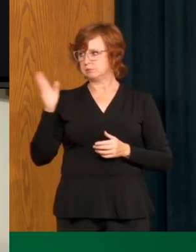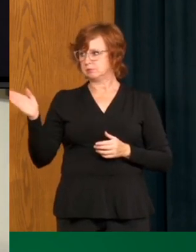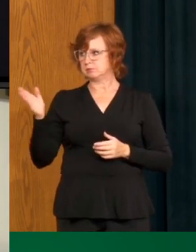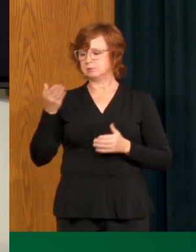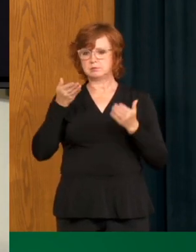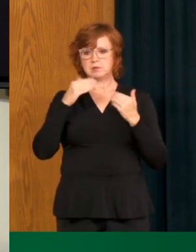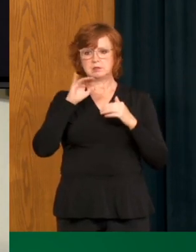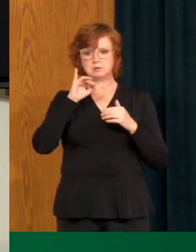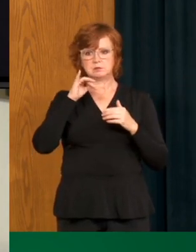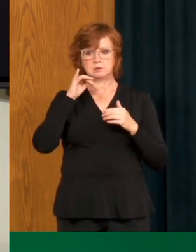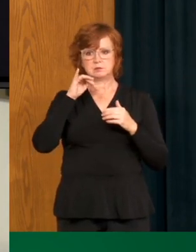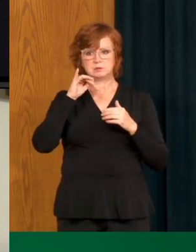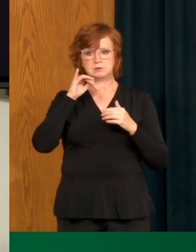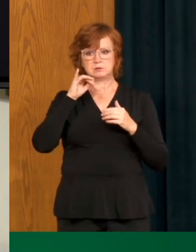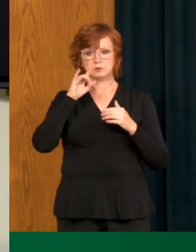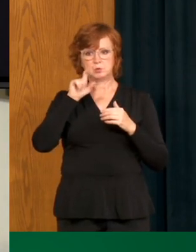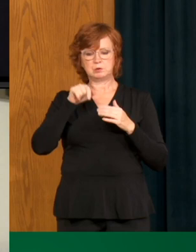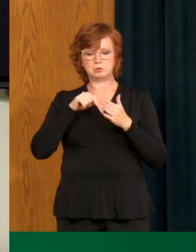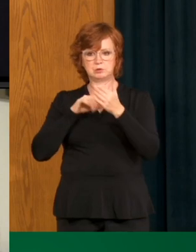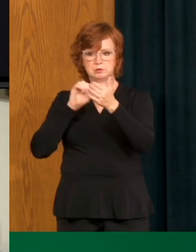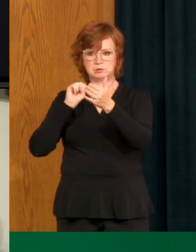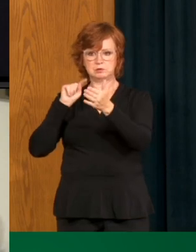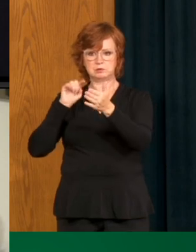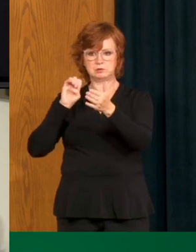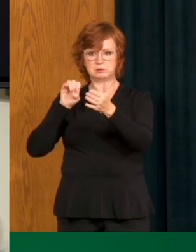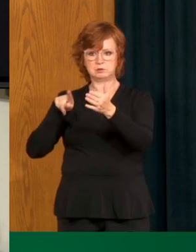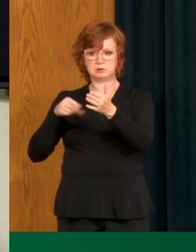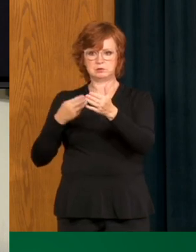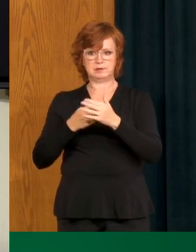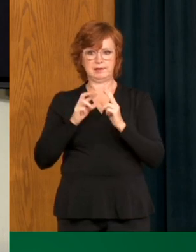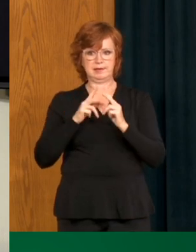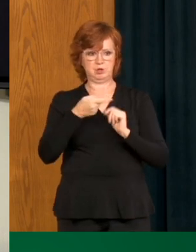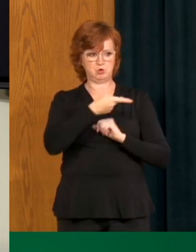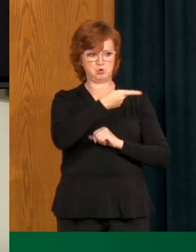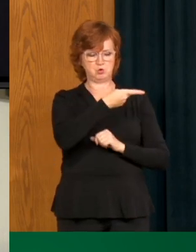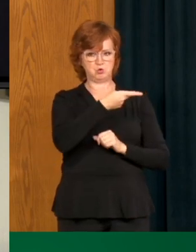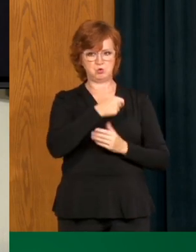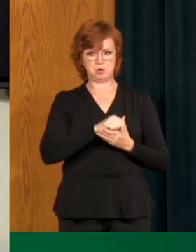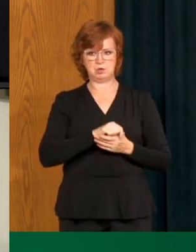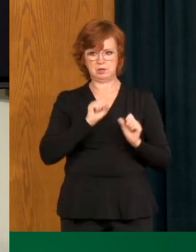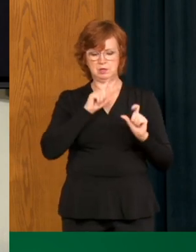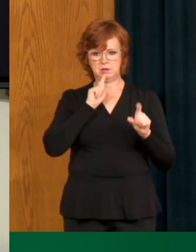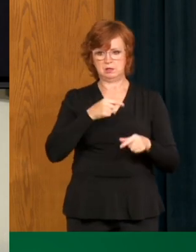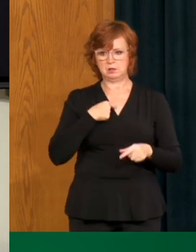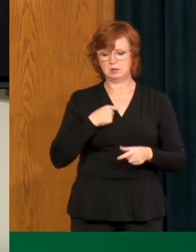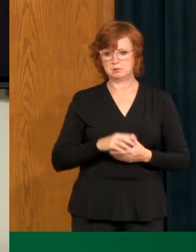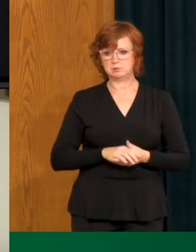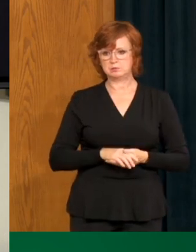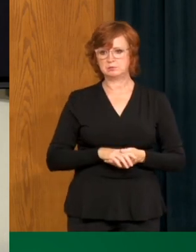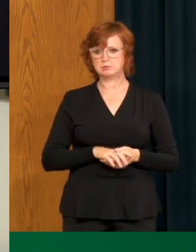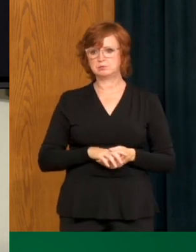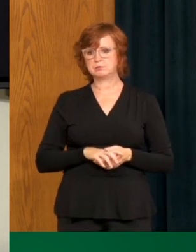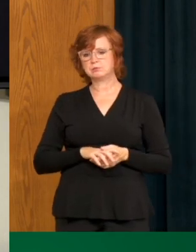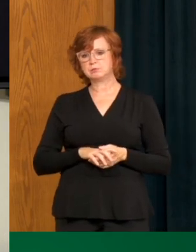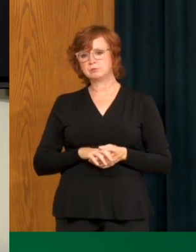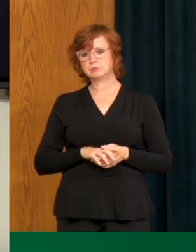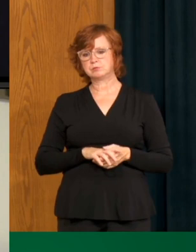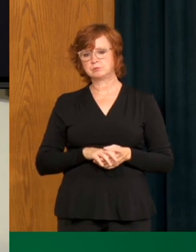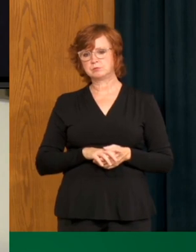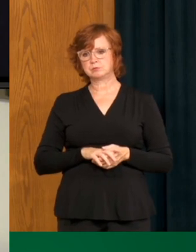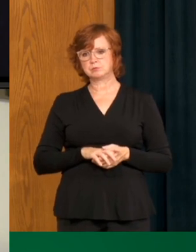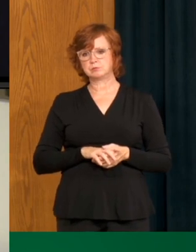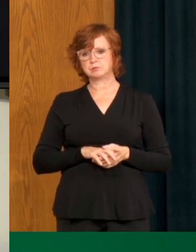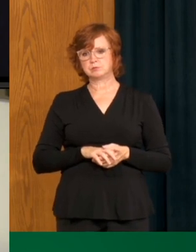We'll take our next question from the room. Steph? Yeah. For either the Premier or the Minister, when you say there's a few